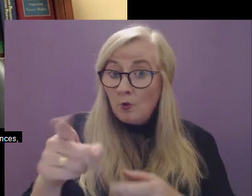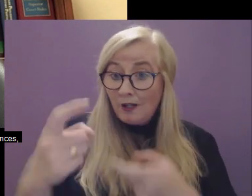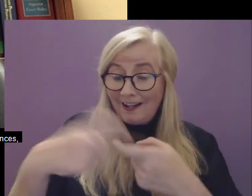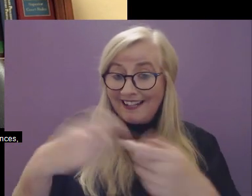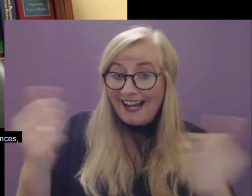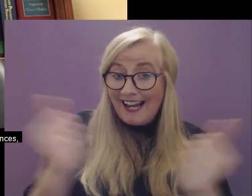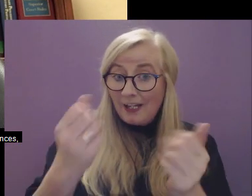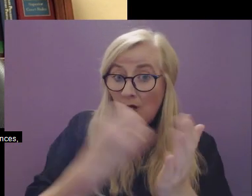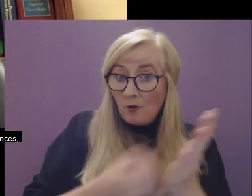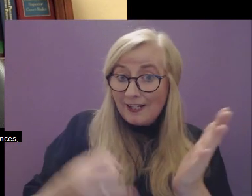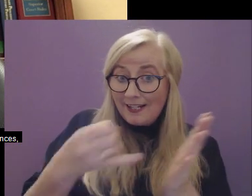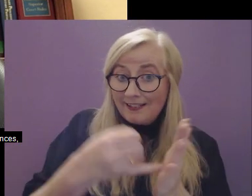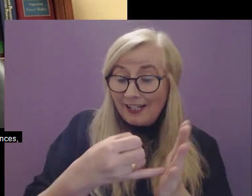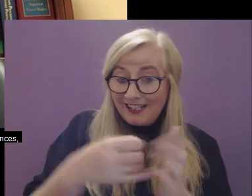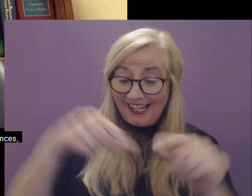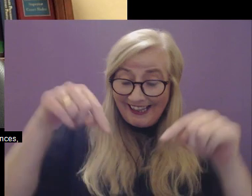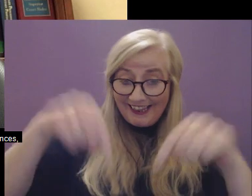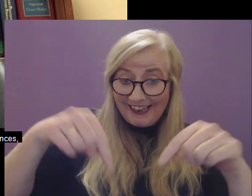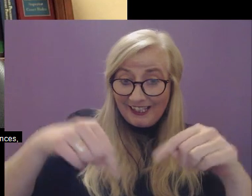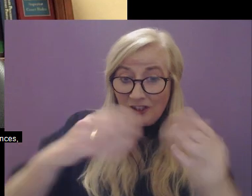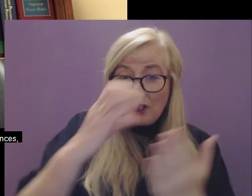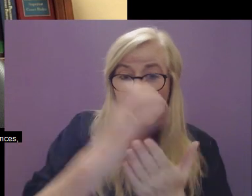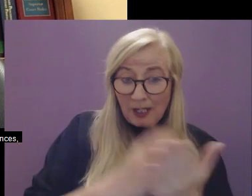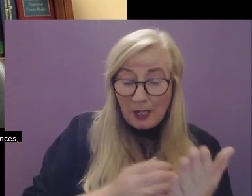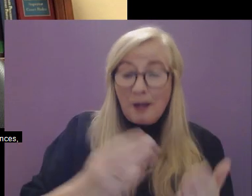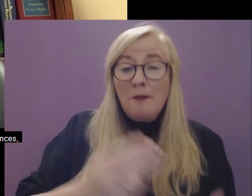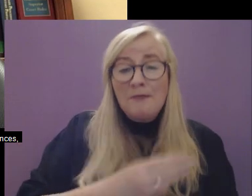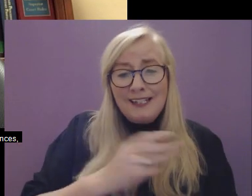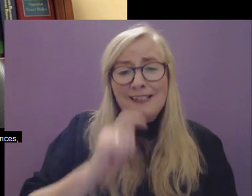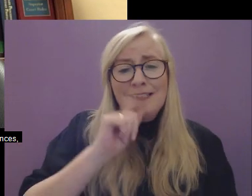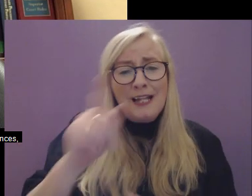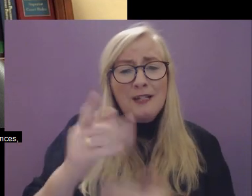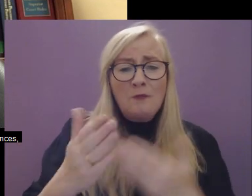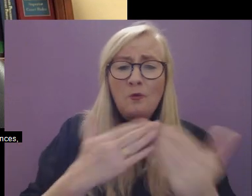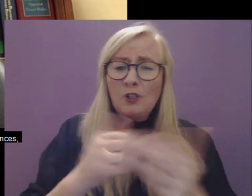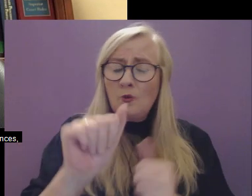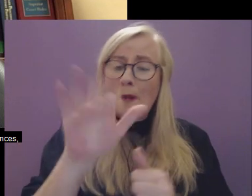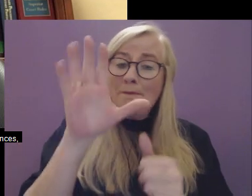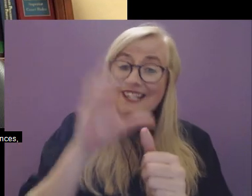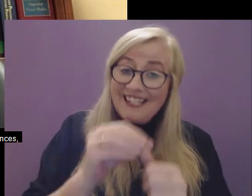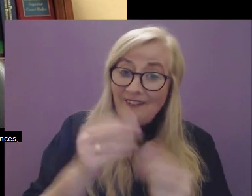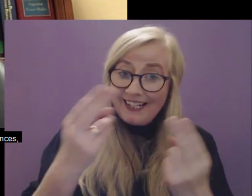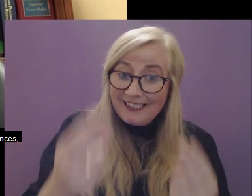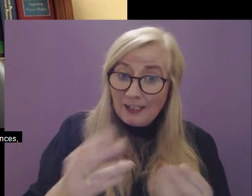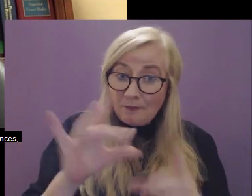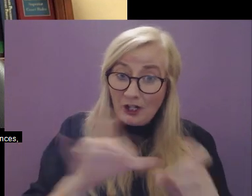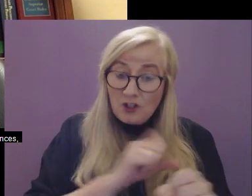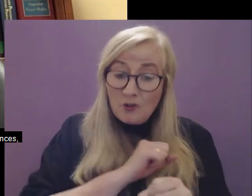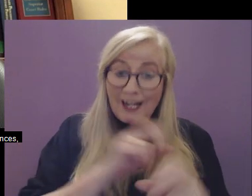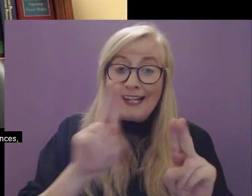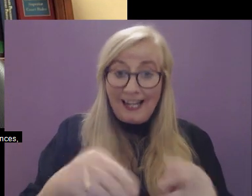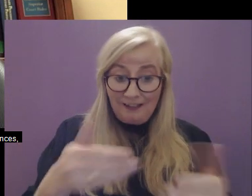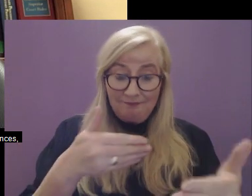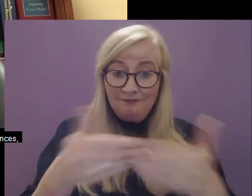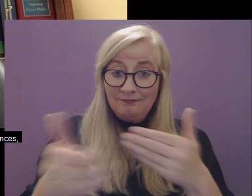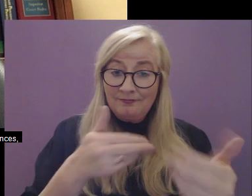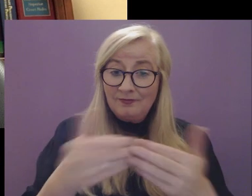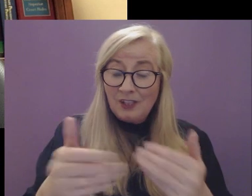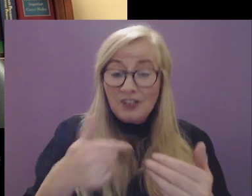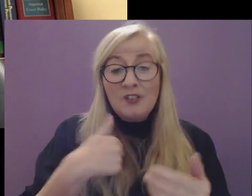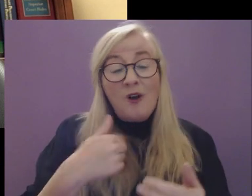any of the organisations named in this charter, please tell them of your specific needs so that they can try to address them.